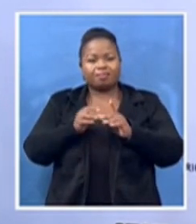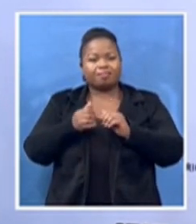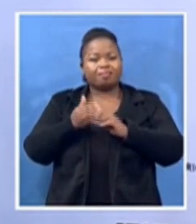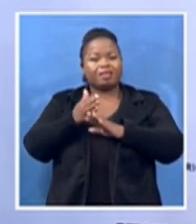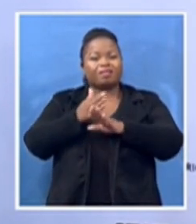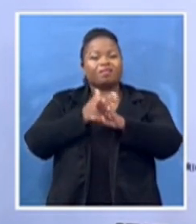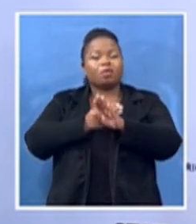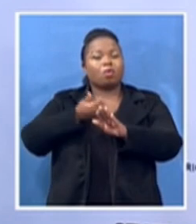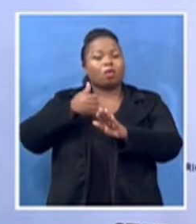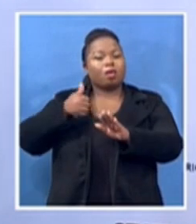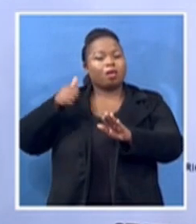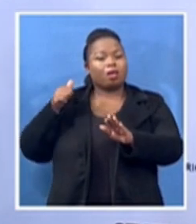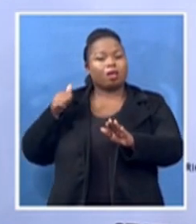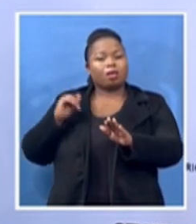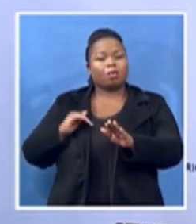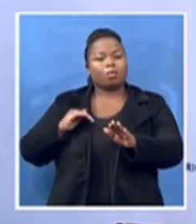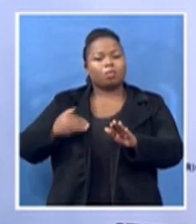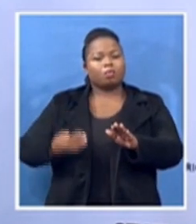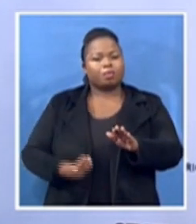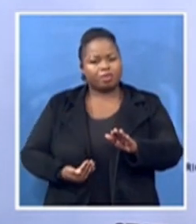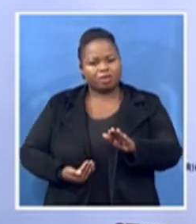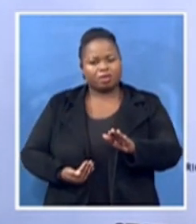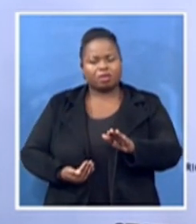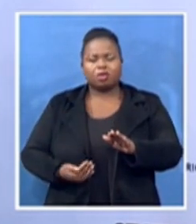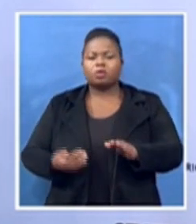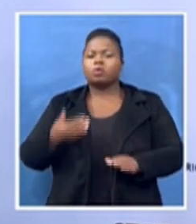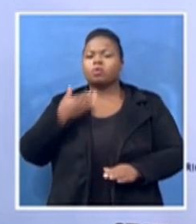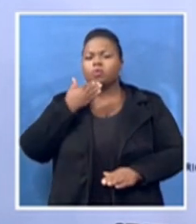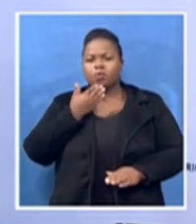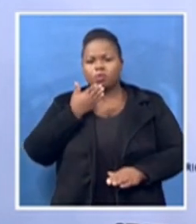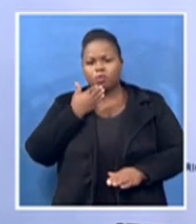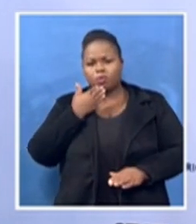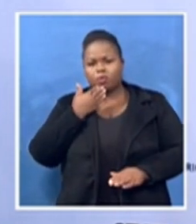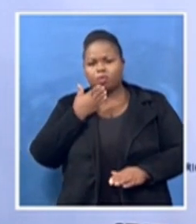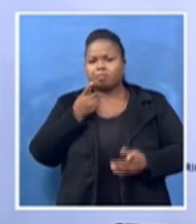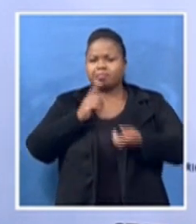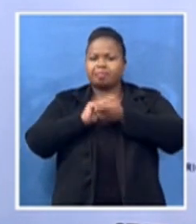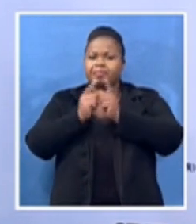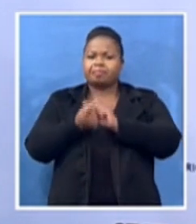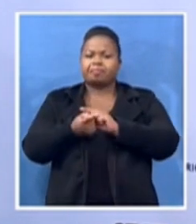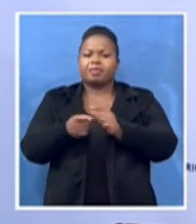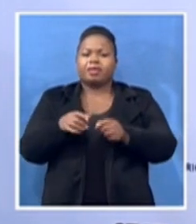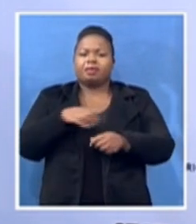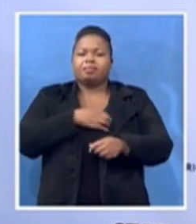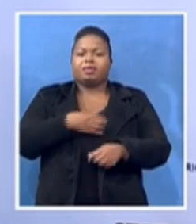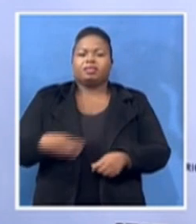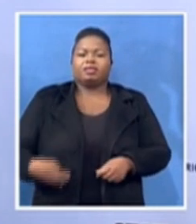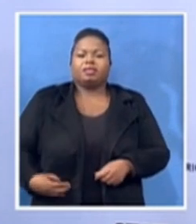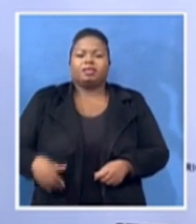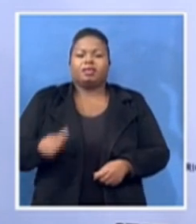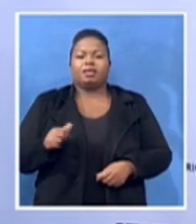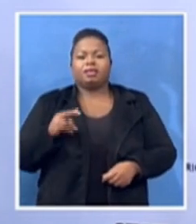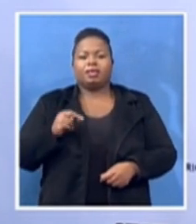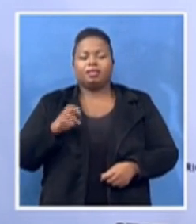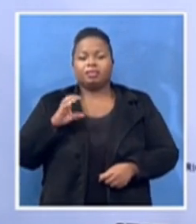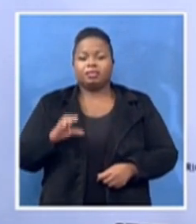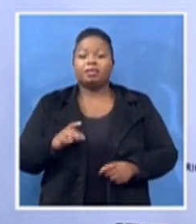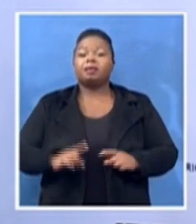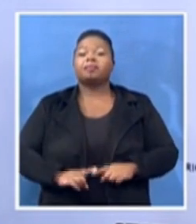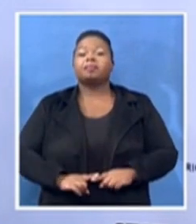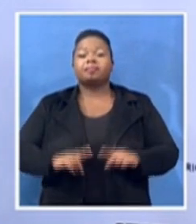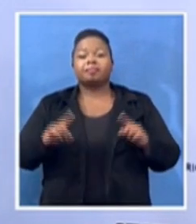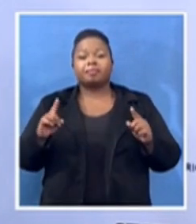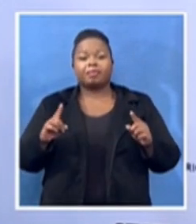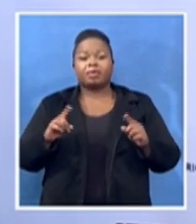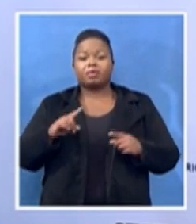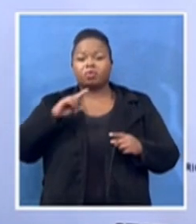be presidents of the ANC. But because of patriarchy, they could